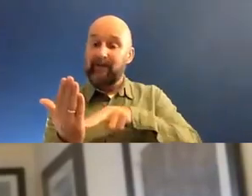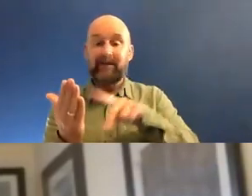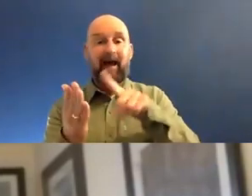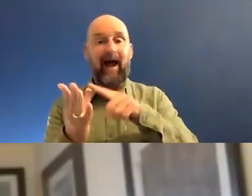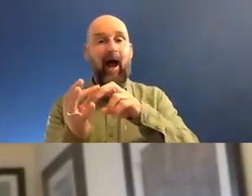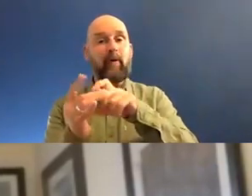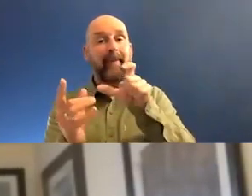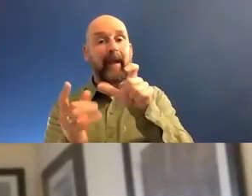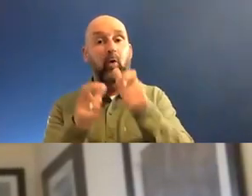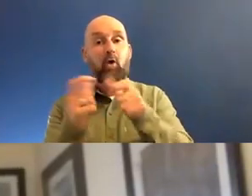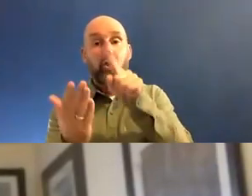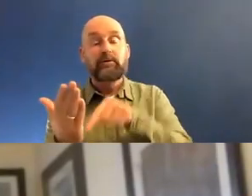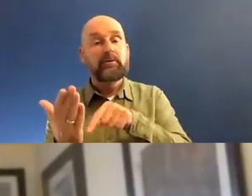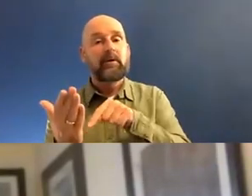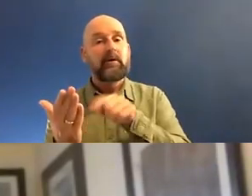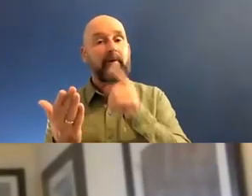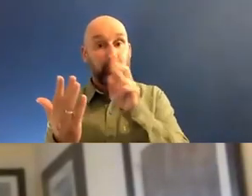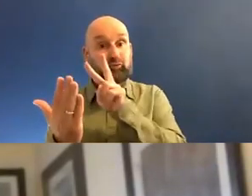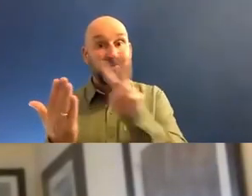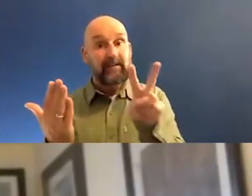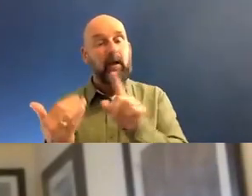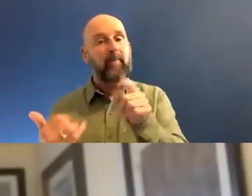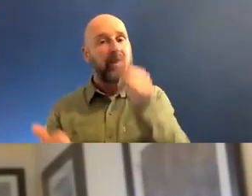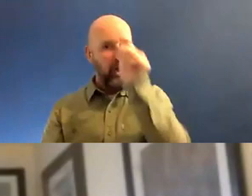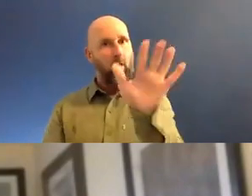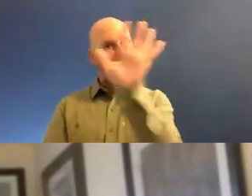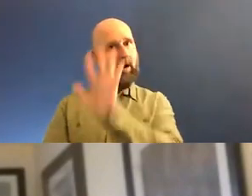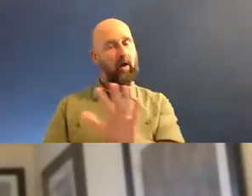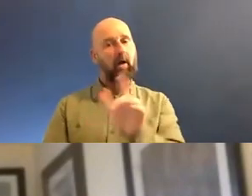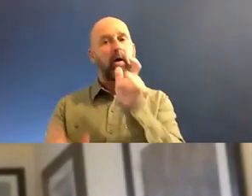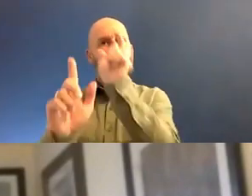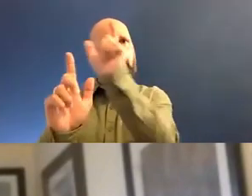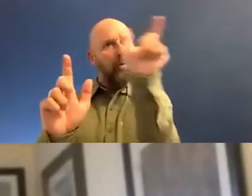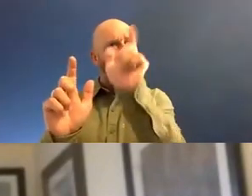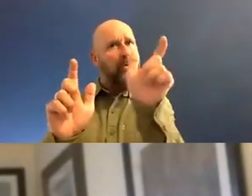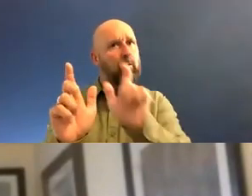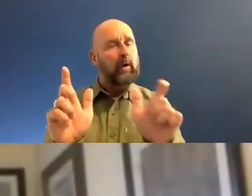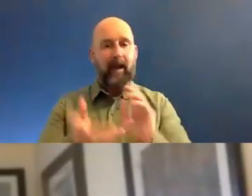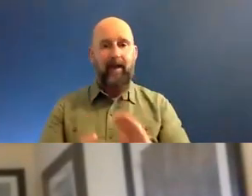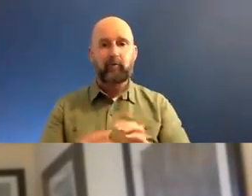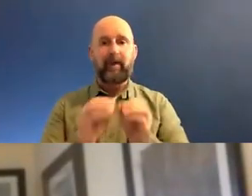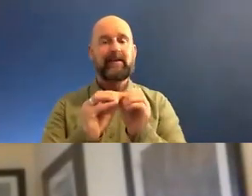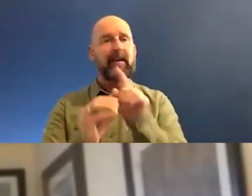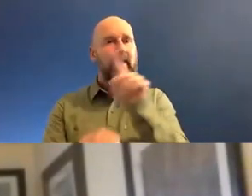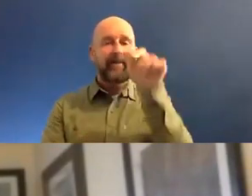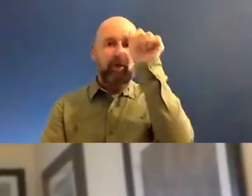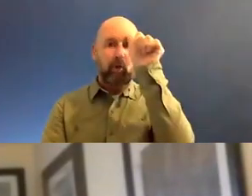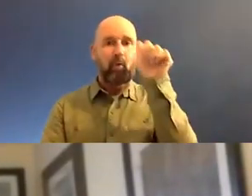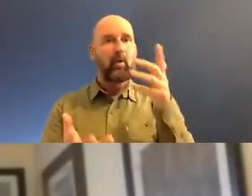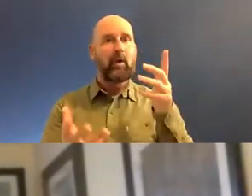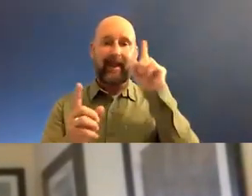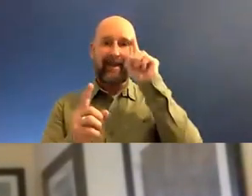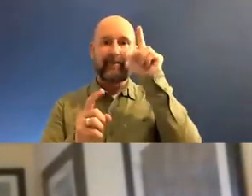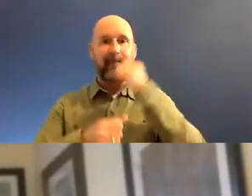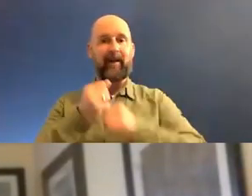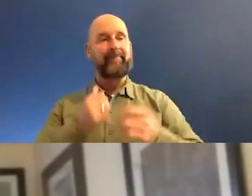uh, didn't understand what it said, but they knew somehow what I'd written or what I've created. And it inspired and excited